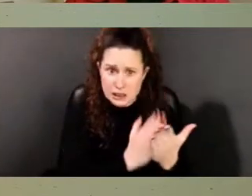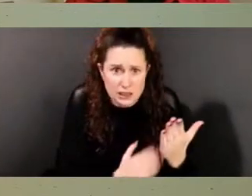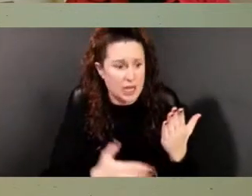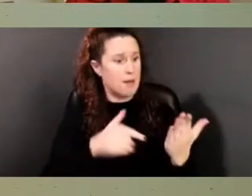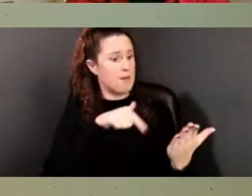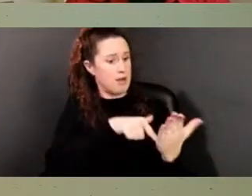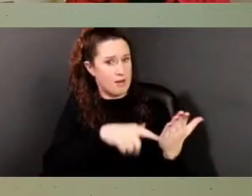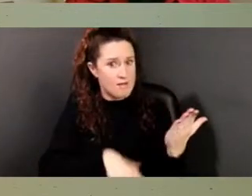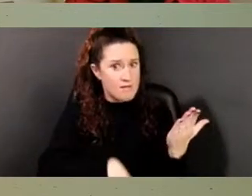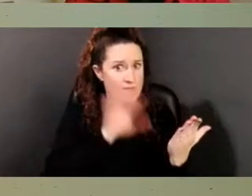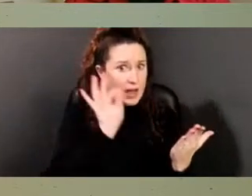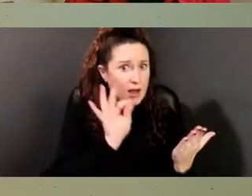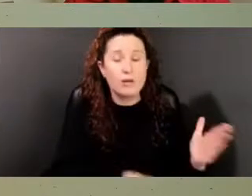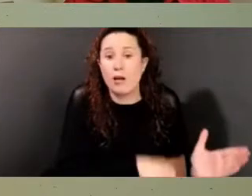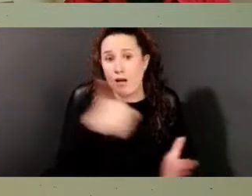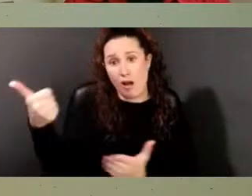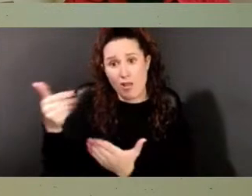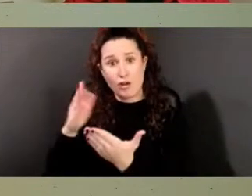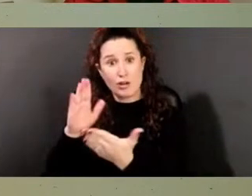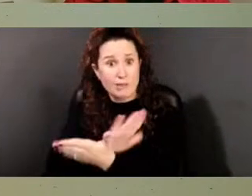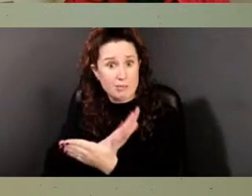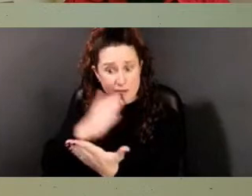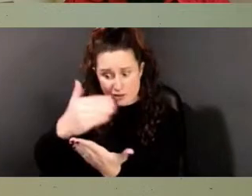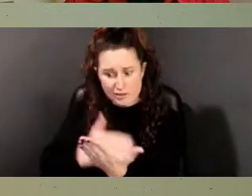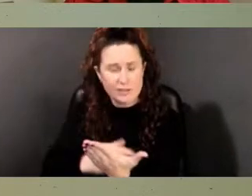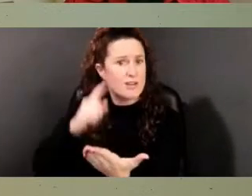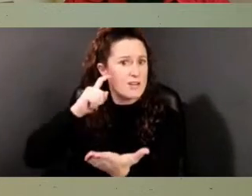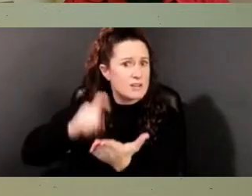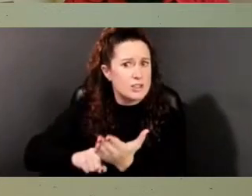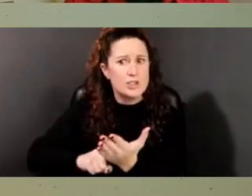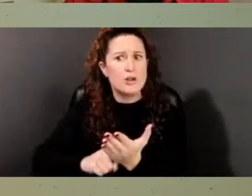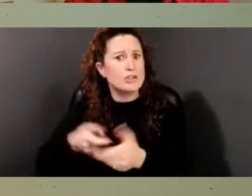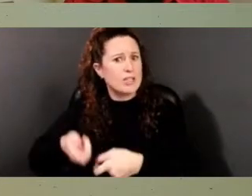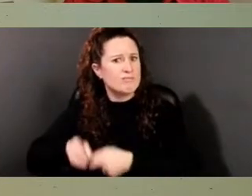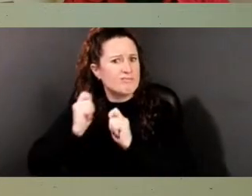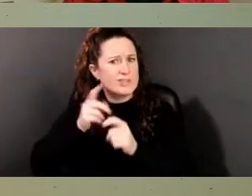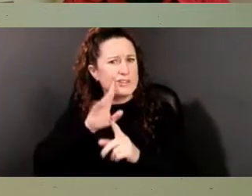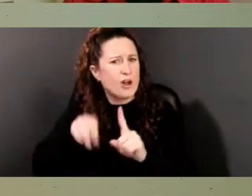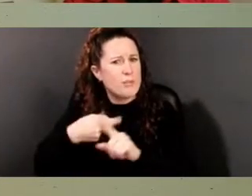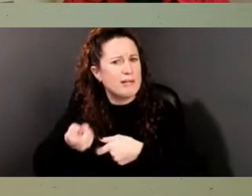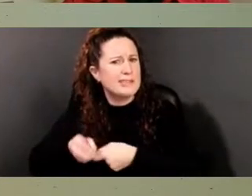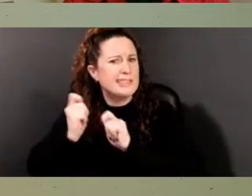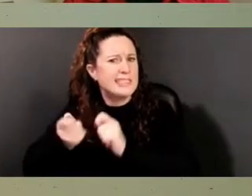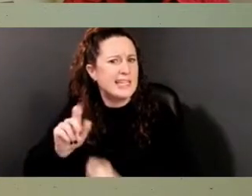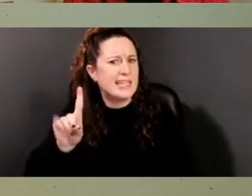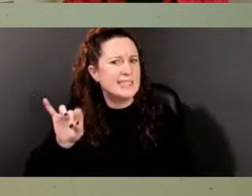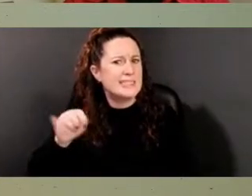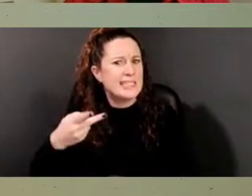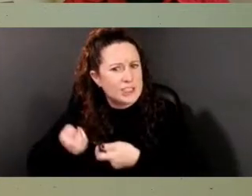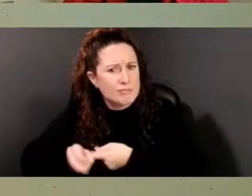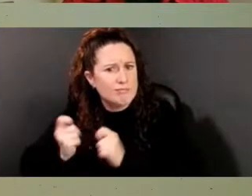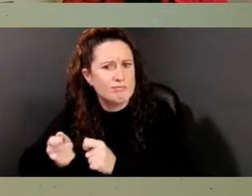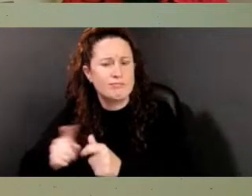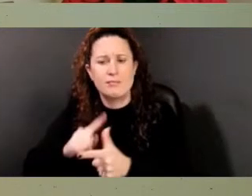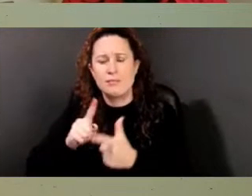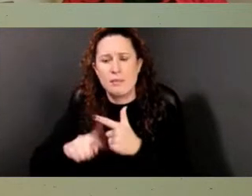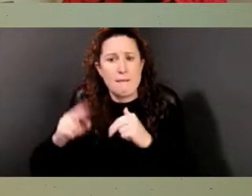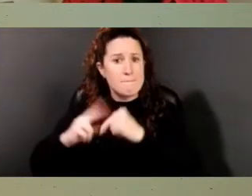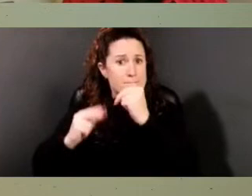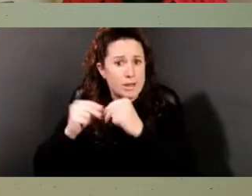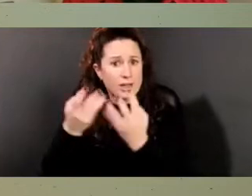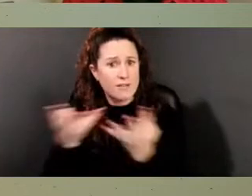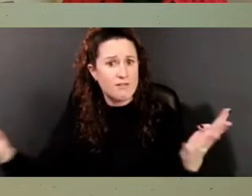purchasing coffins, digging ditches and banks around a graveyard, and building a post and rail fence